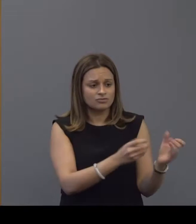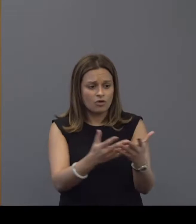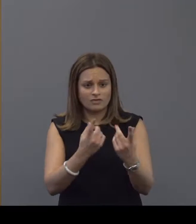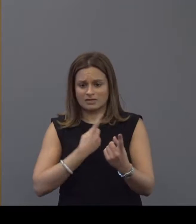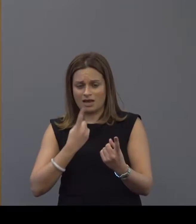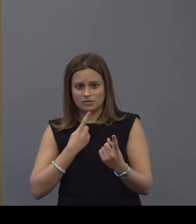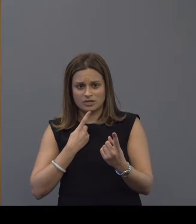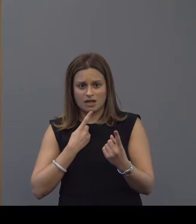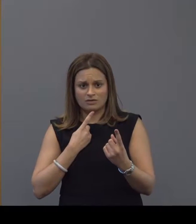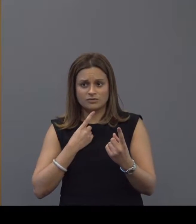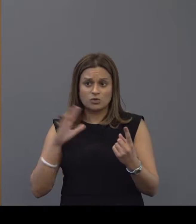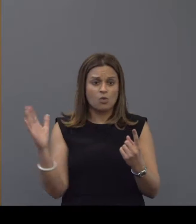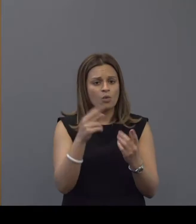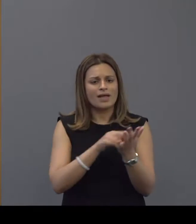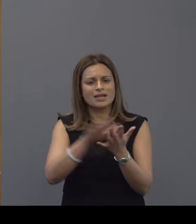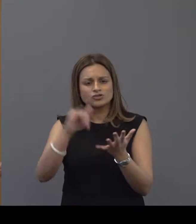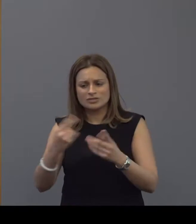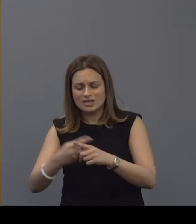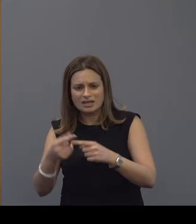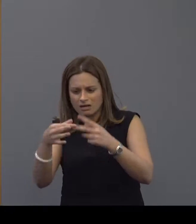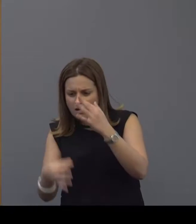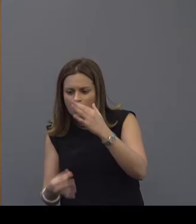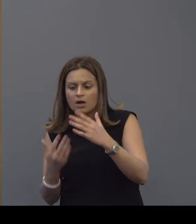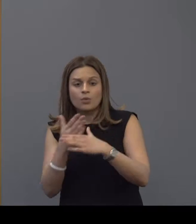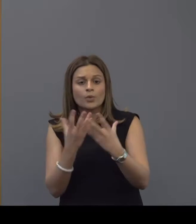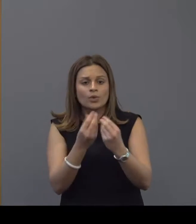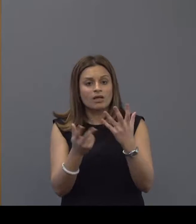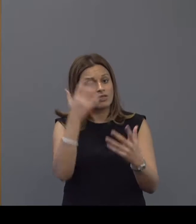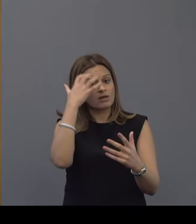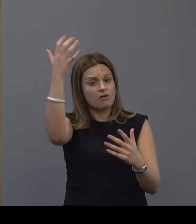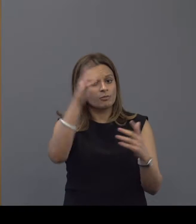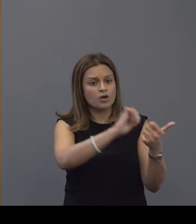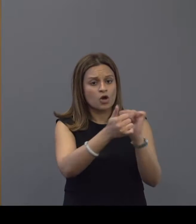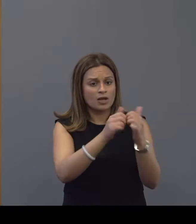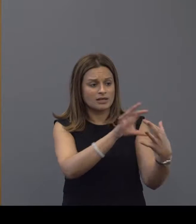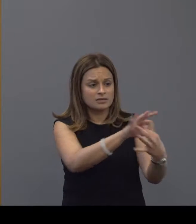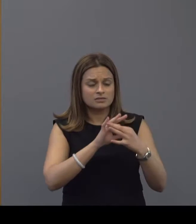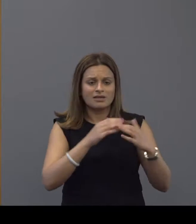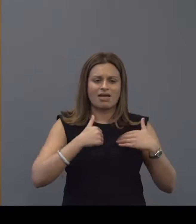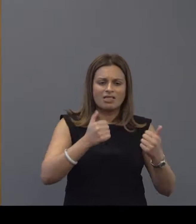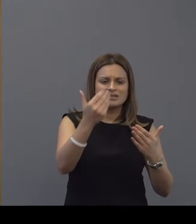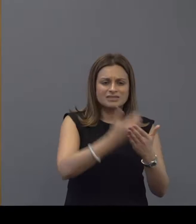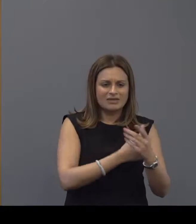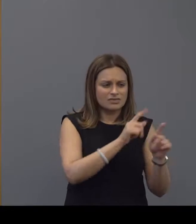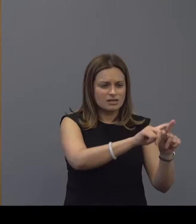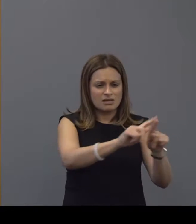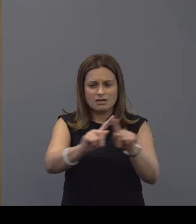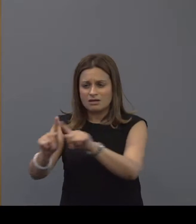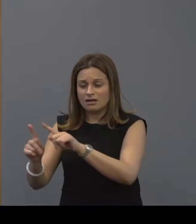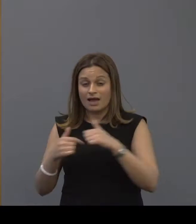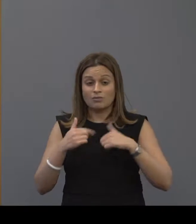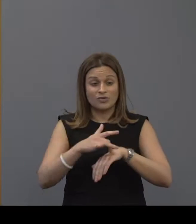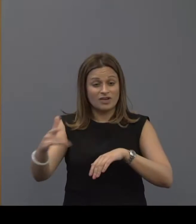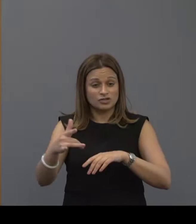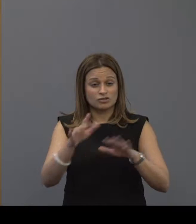ourselves as arms-length bodies and NHS England but working with other government colleagues such as those in the health and safety executive but through our professional